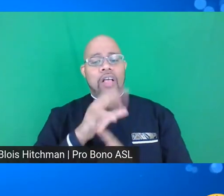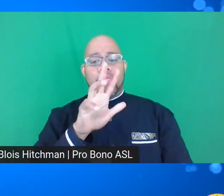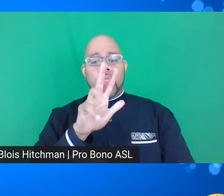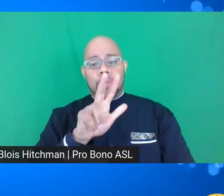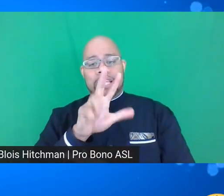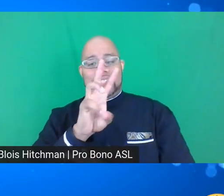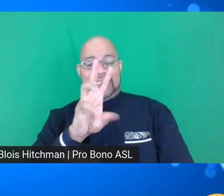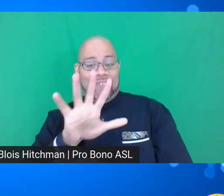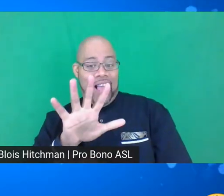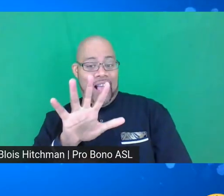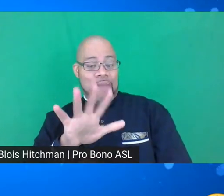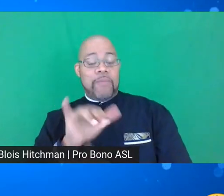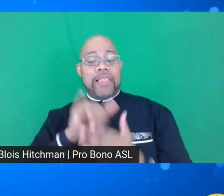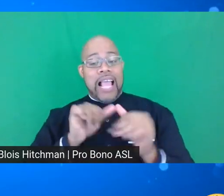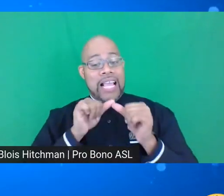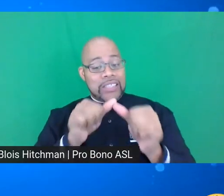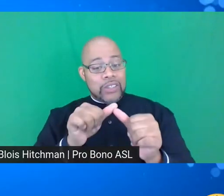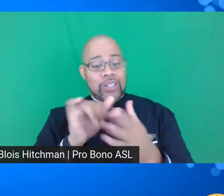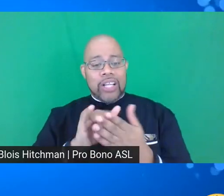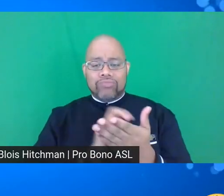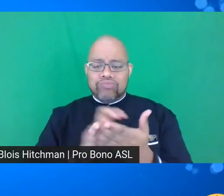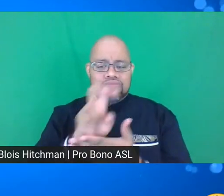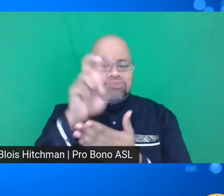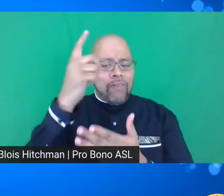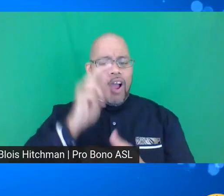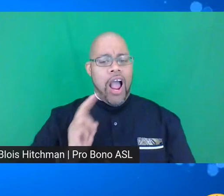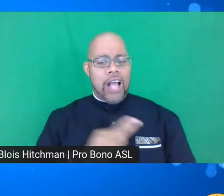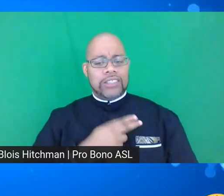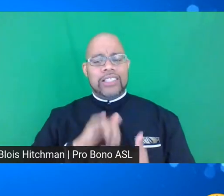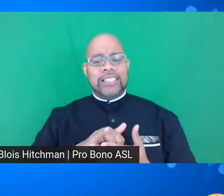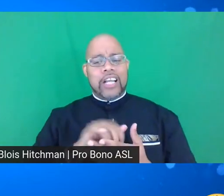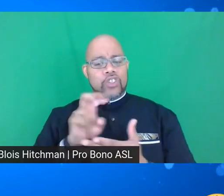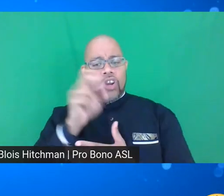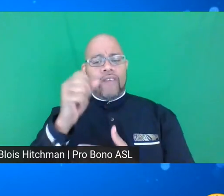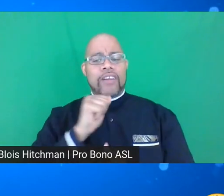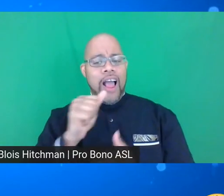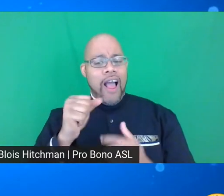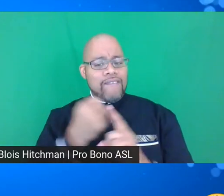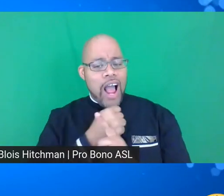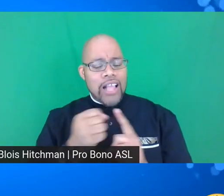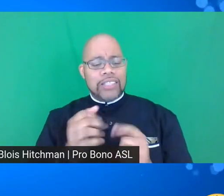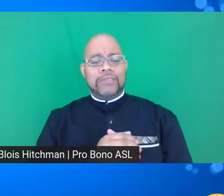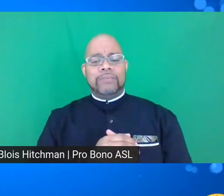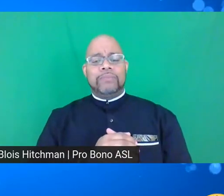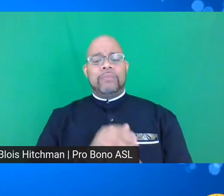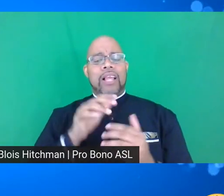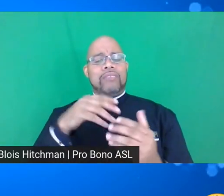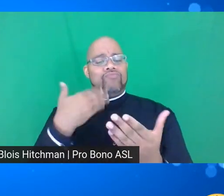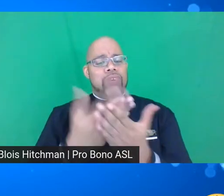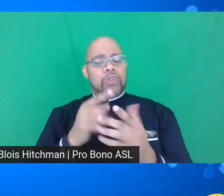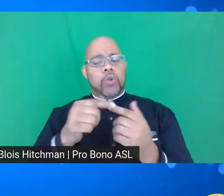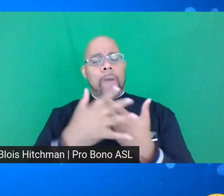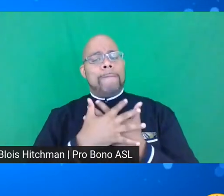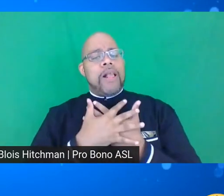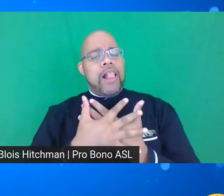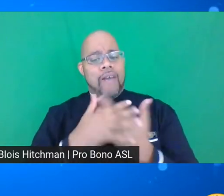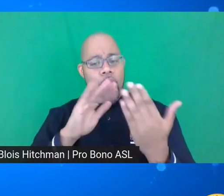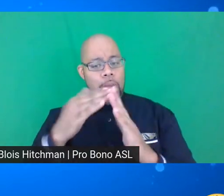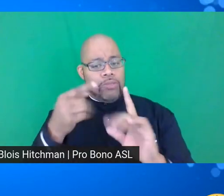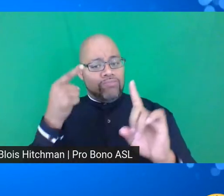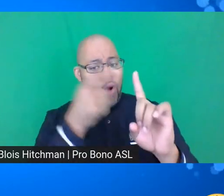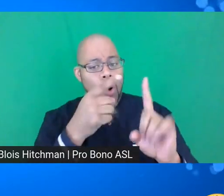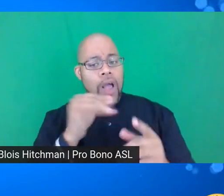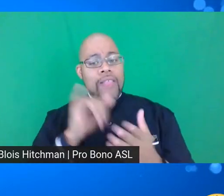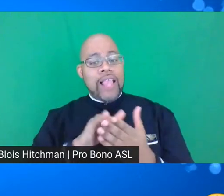This continues to be a journey for us, this journey of nonviolence, this journey of getting to the Beloved Community. And the Beloved